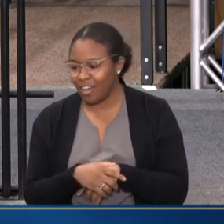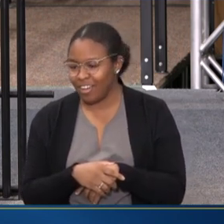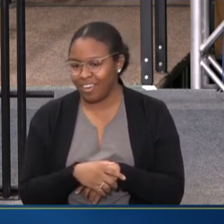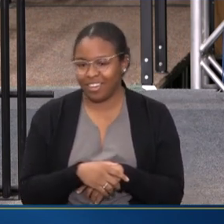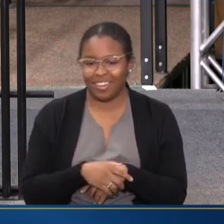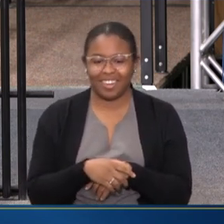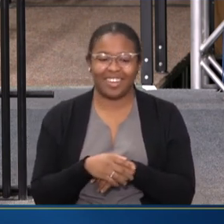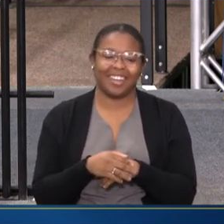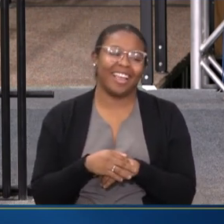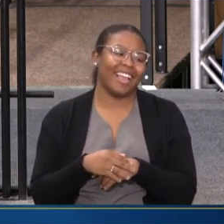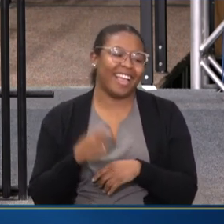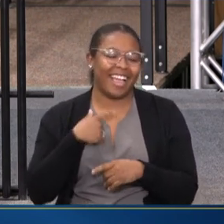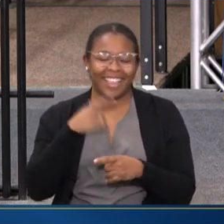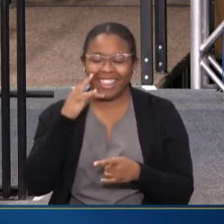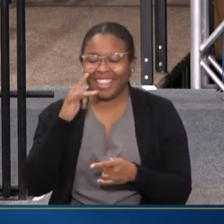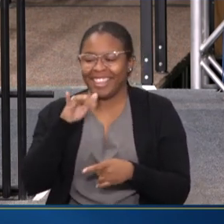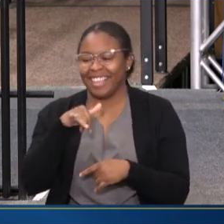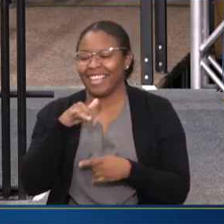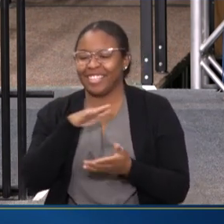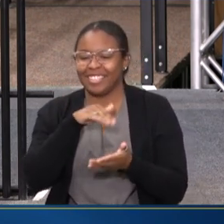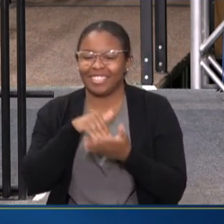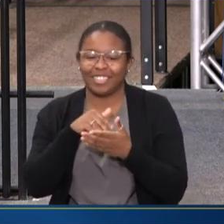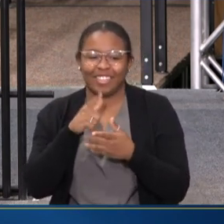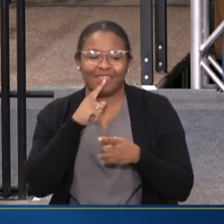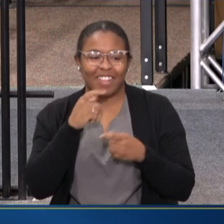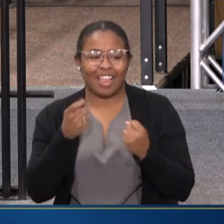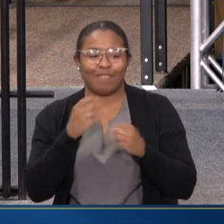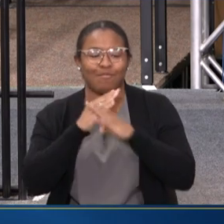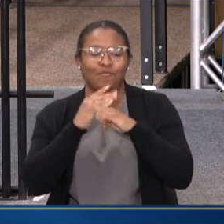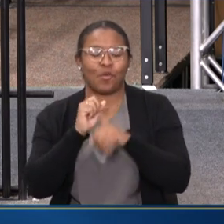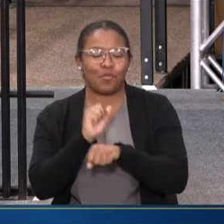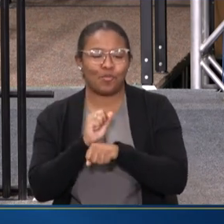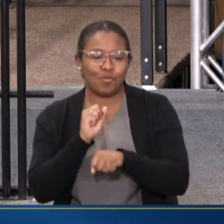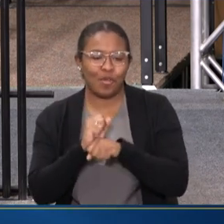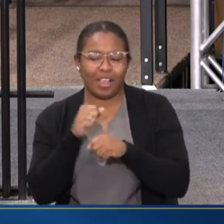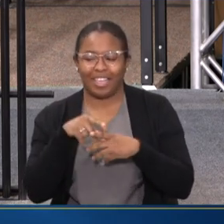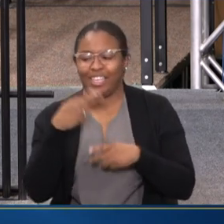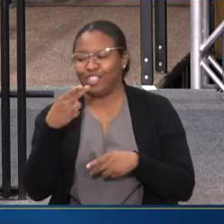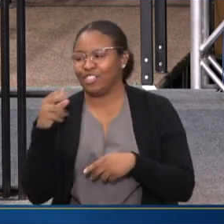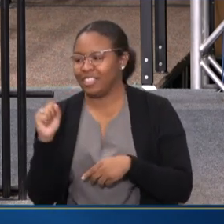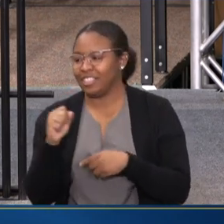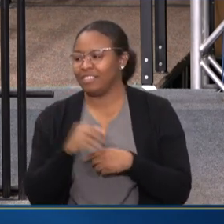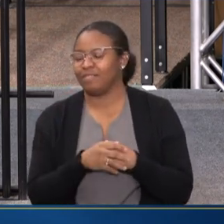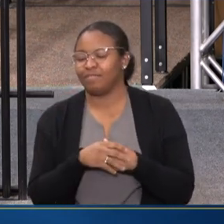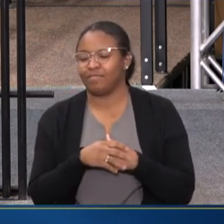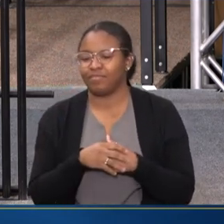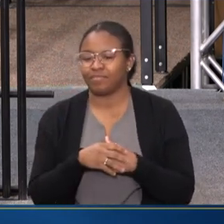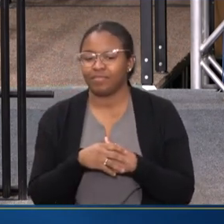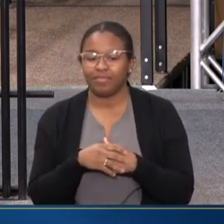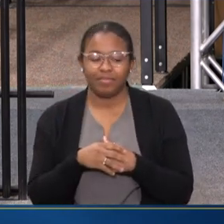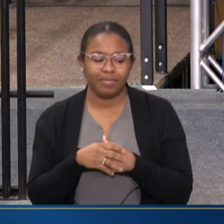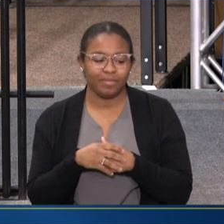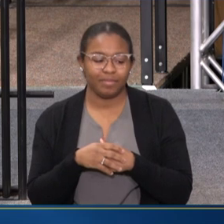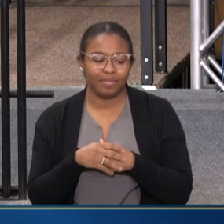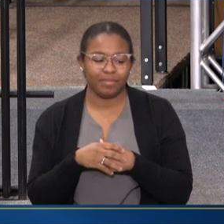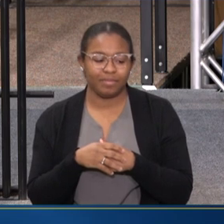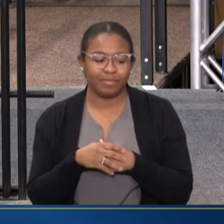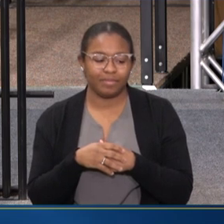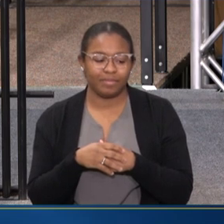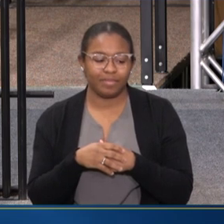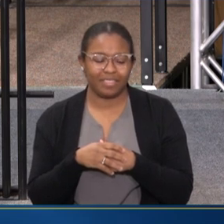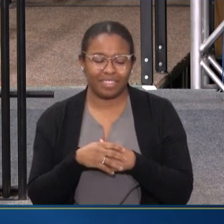I THINK THAT'S AT THE CENTER OF A LOT OF THE PREVENTION WORK THAT'S HAPPENING AT HHS. YOU KNOW, WHERE